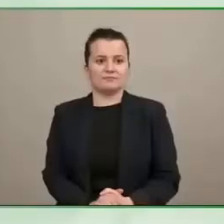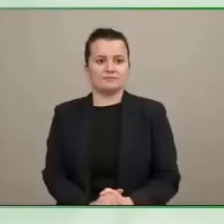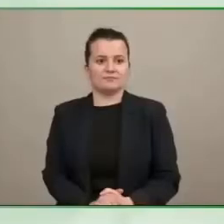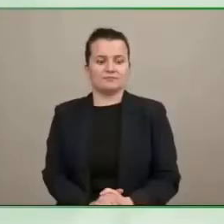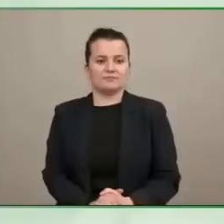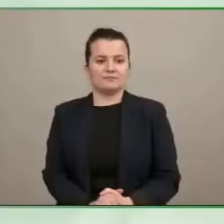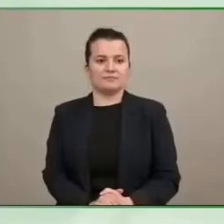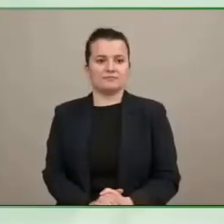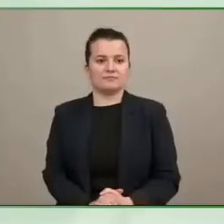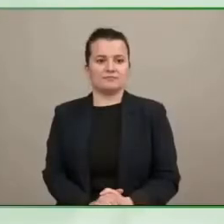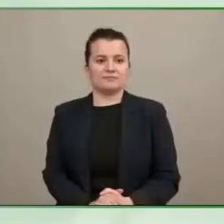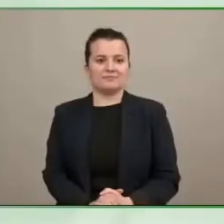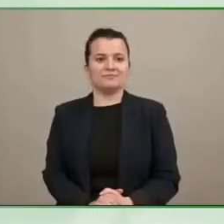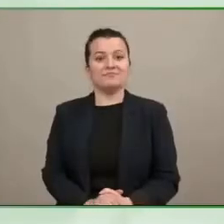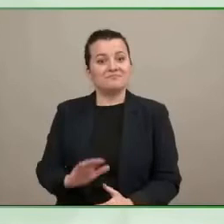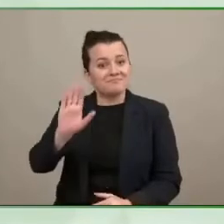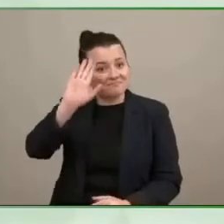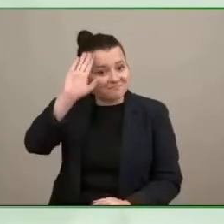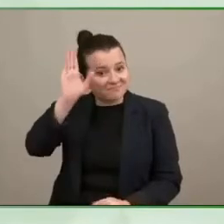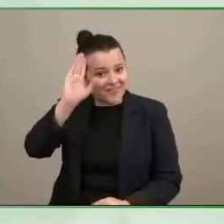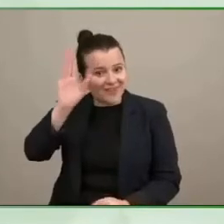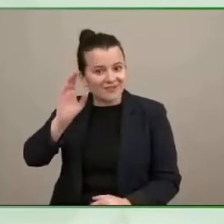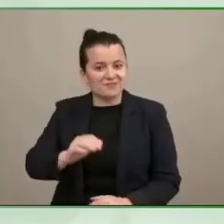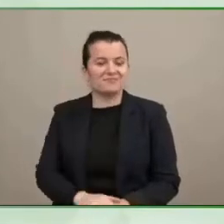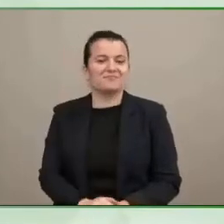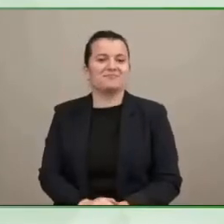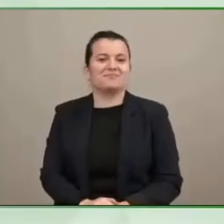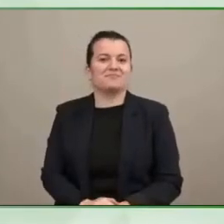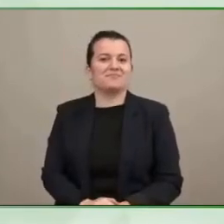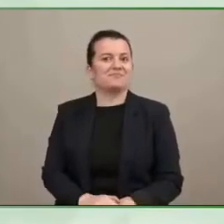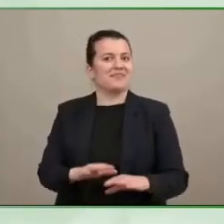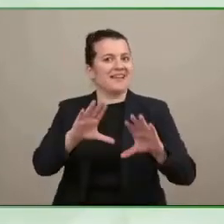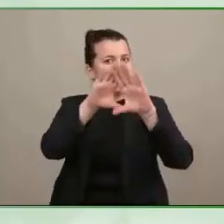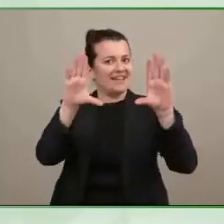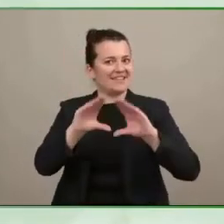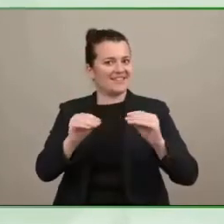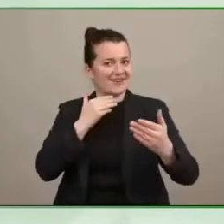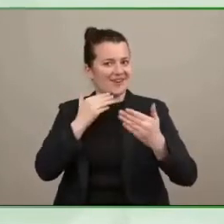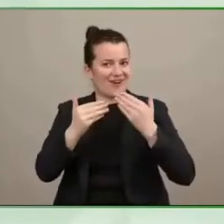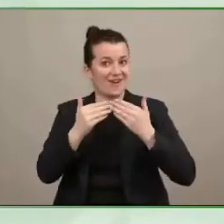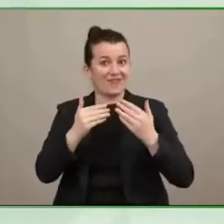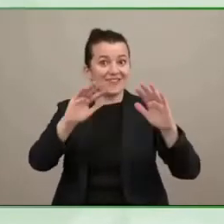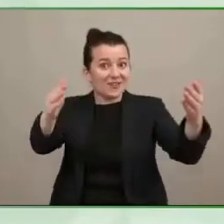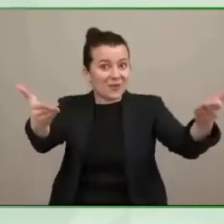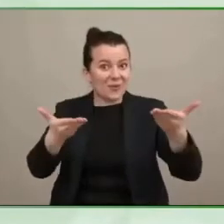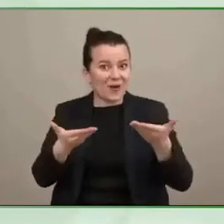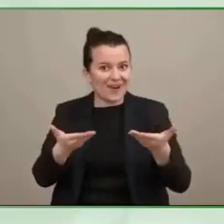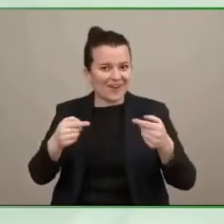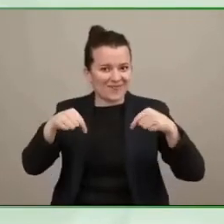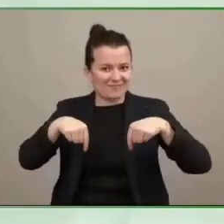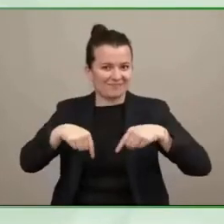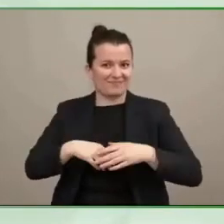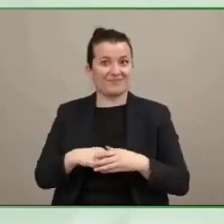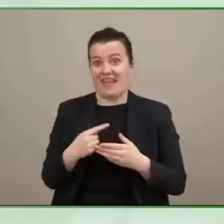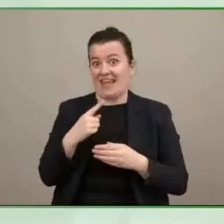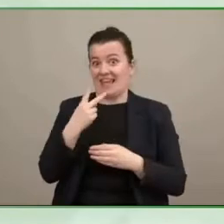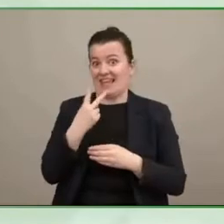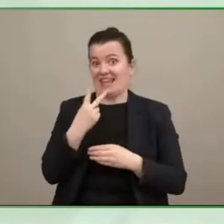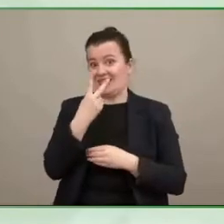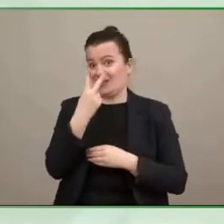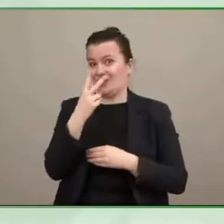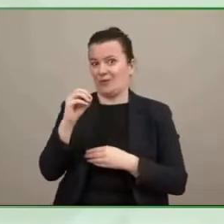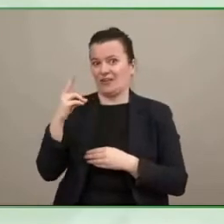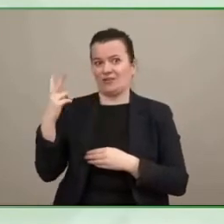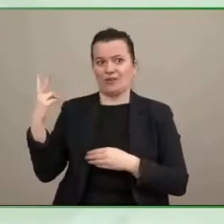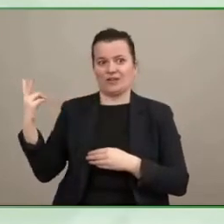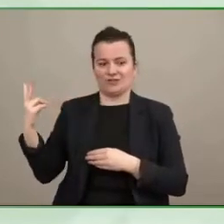good afternoon and welcome to the zero project conference 2022 this is a fireside chat and my host this